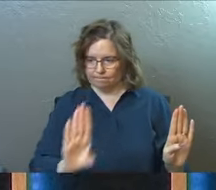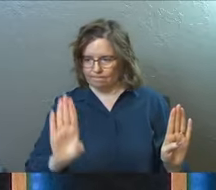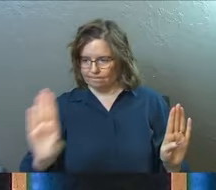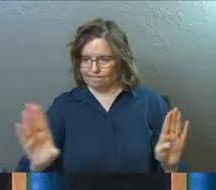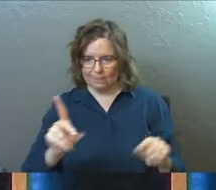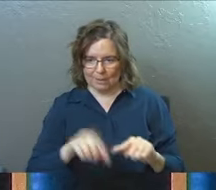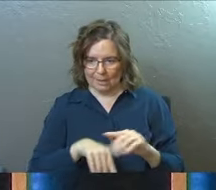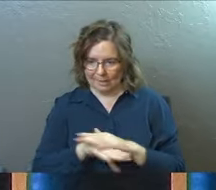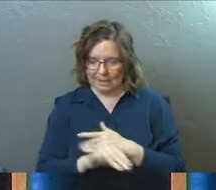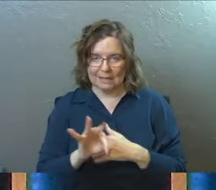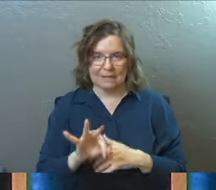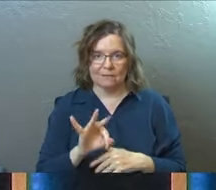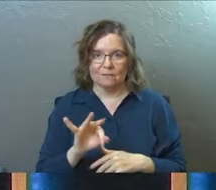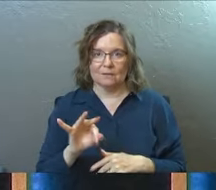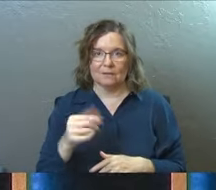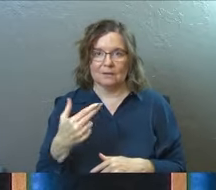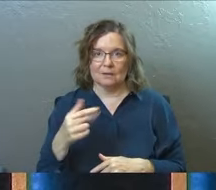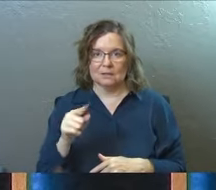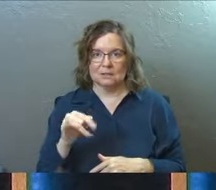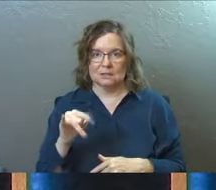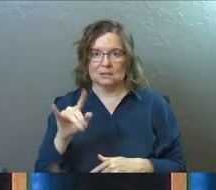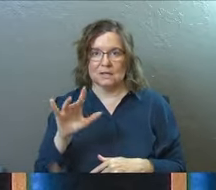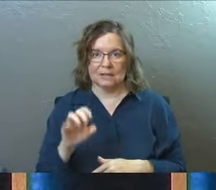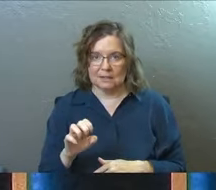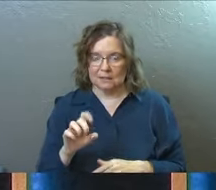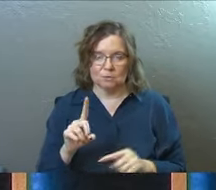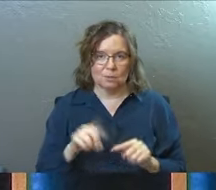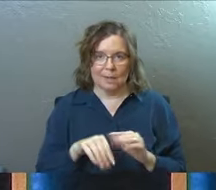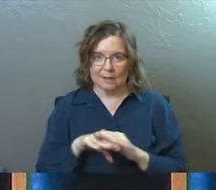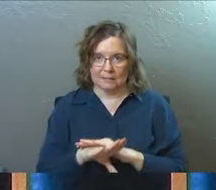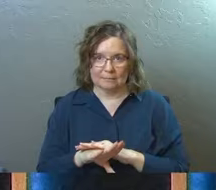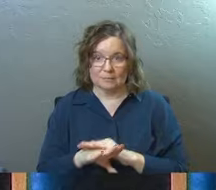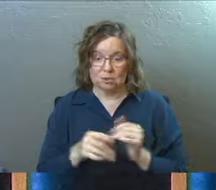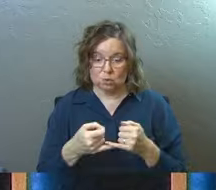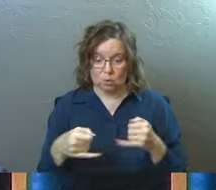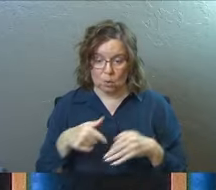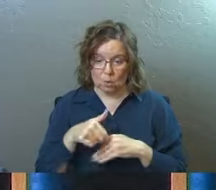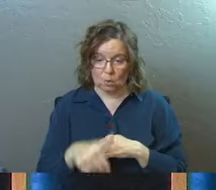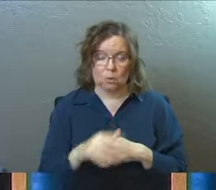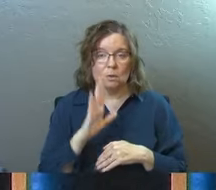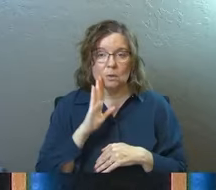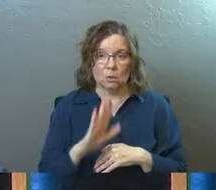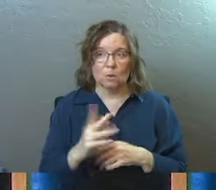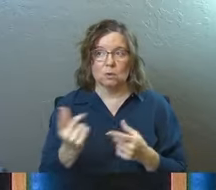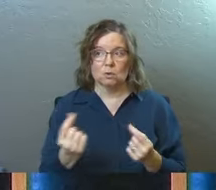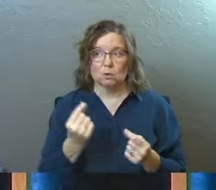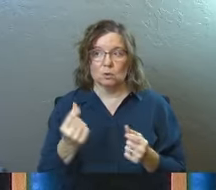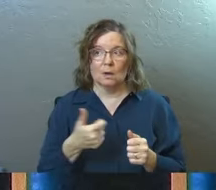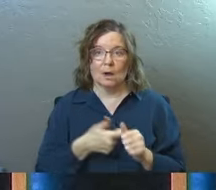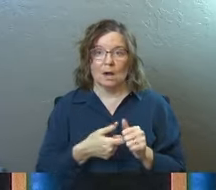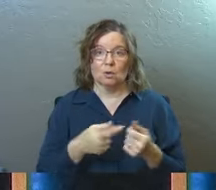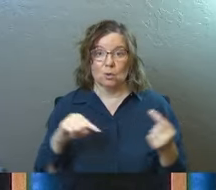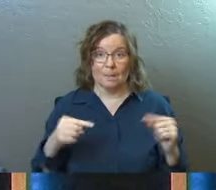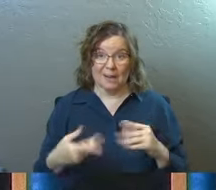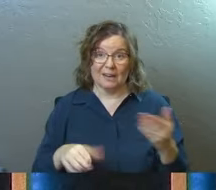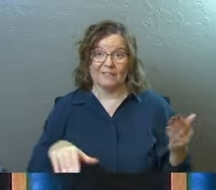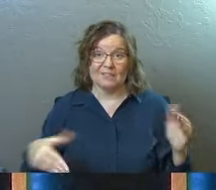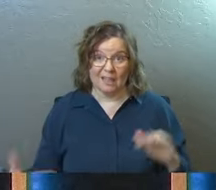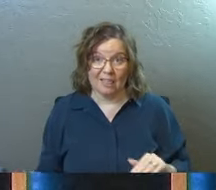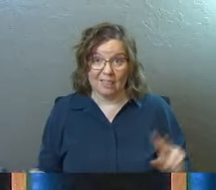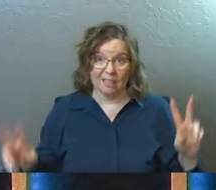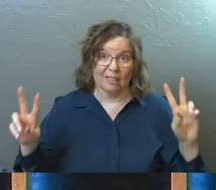whole wall that says, if you are a Gentile and you cross this wall, you will do so under pain of death.